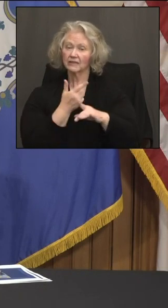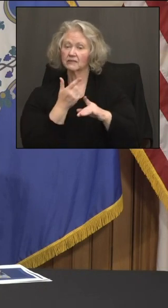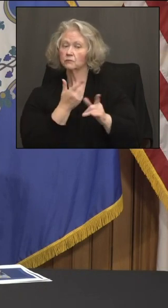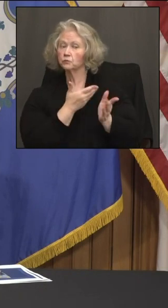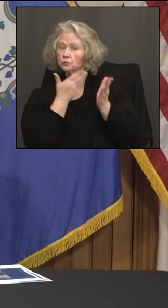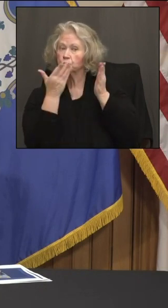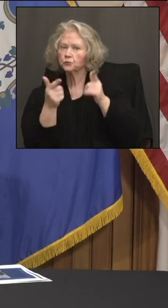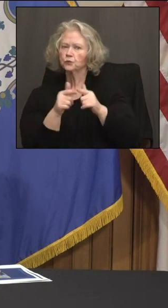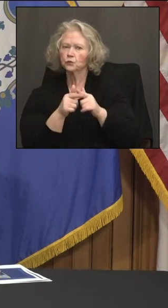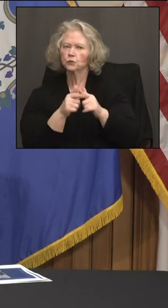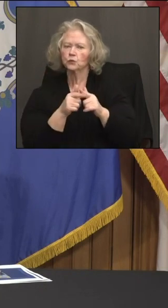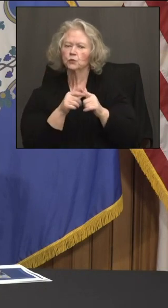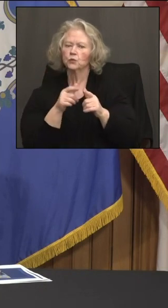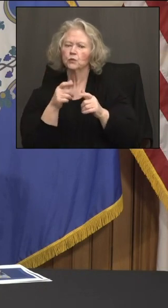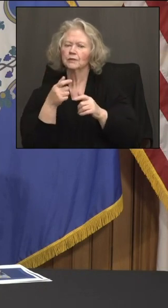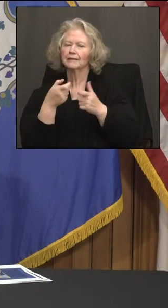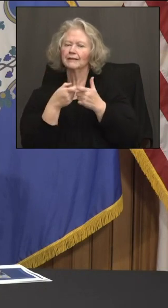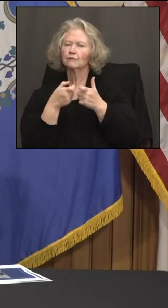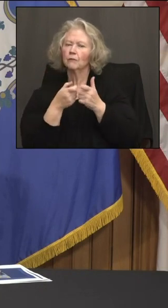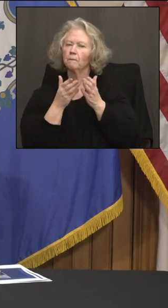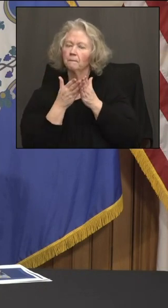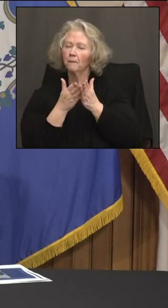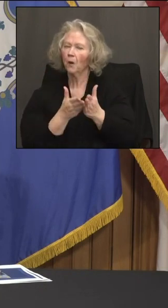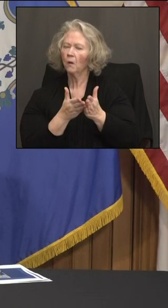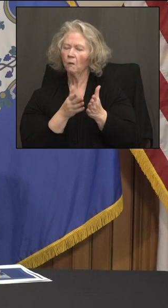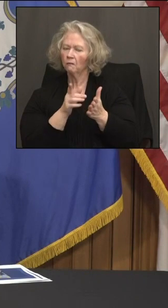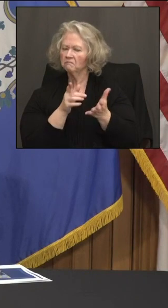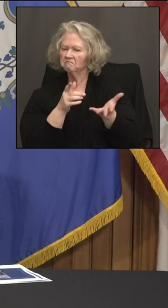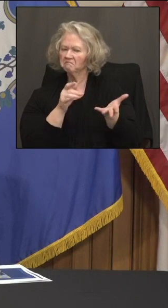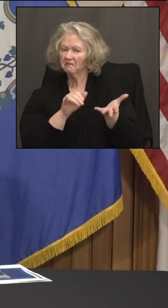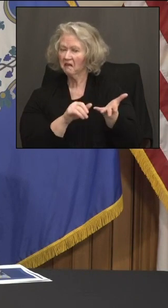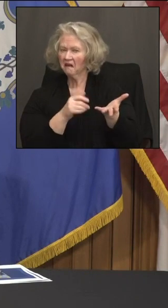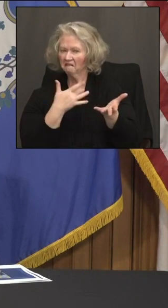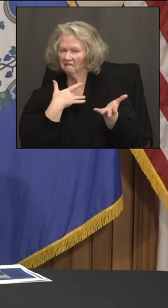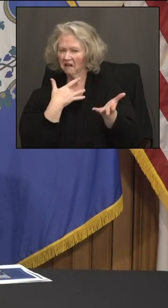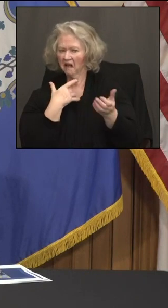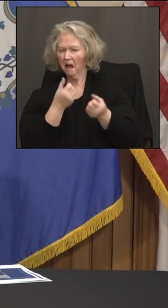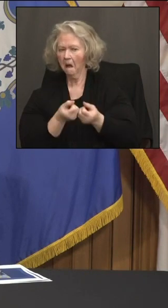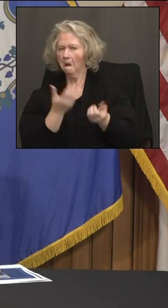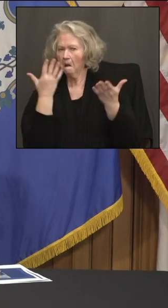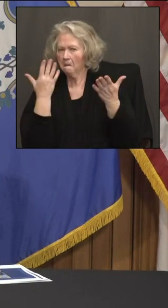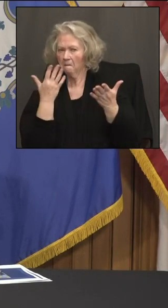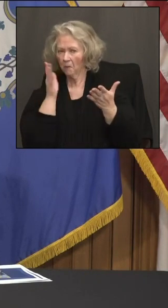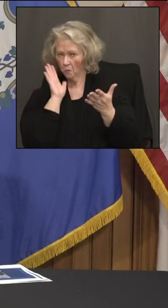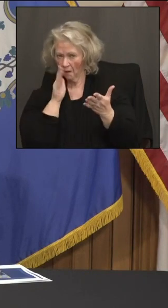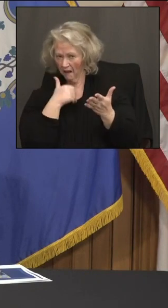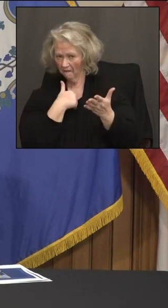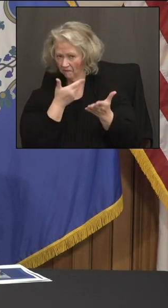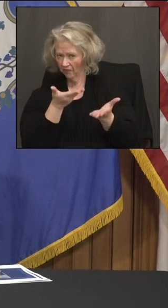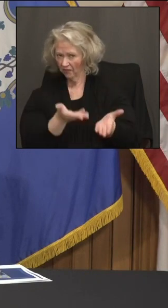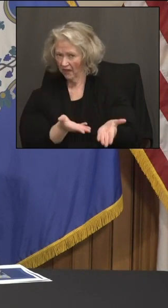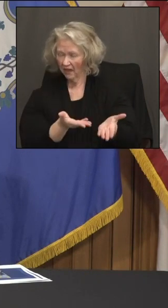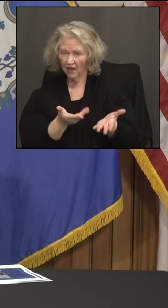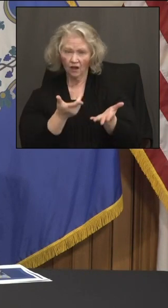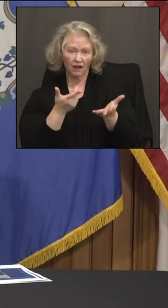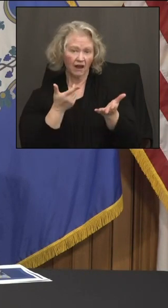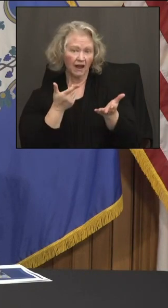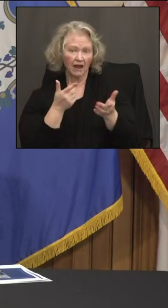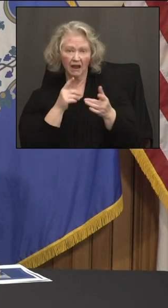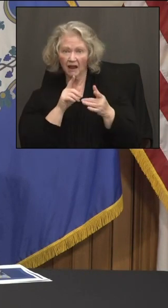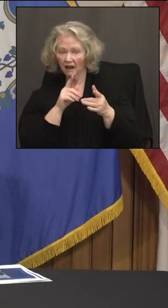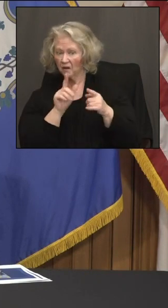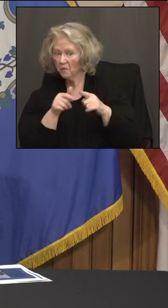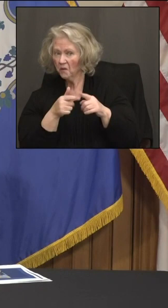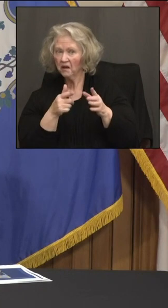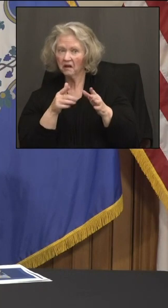boat. So, I want to get to tell us about how that came about, how many vaccines you'll make available, and just how that's all shaken